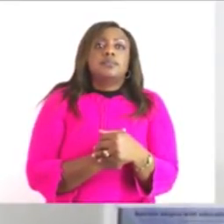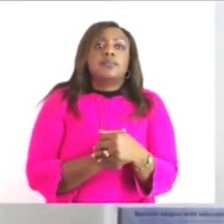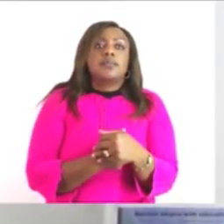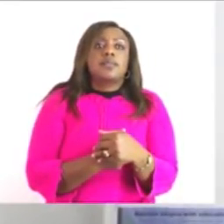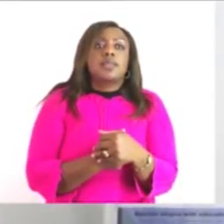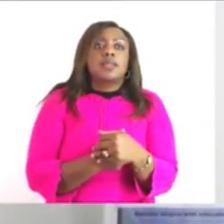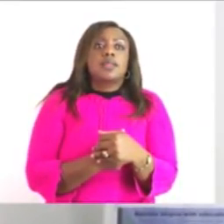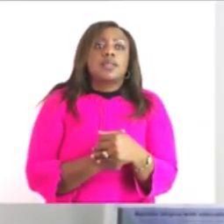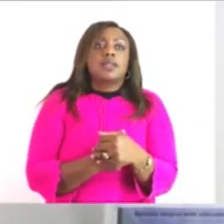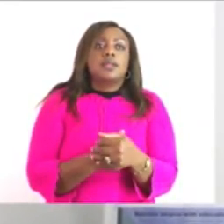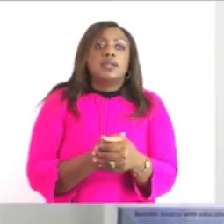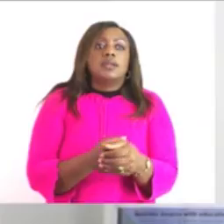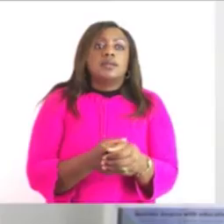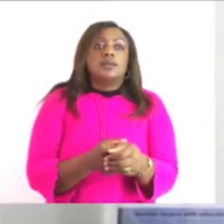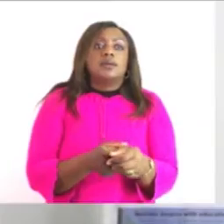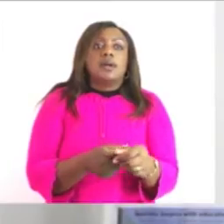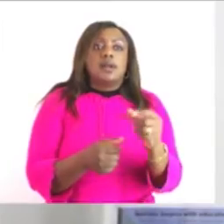i have a stand with